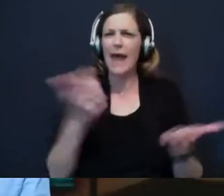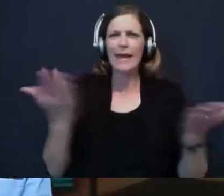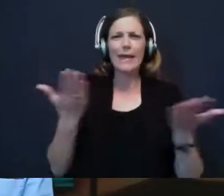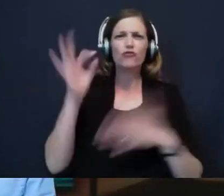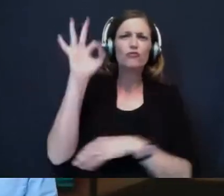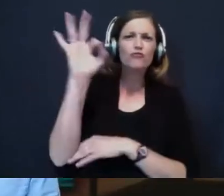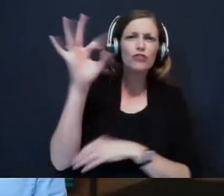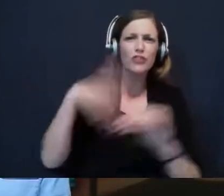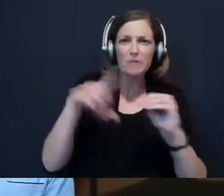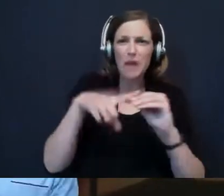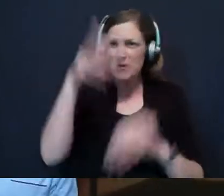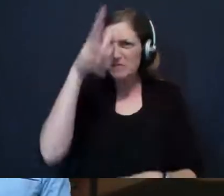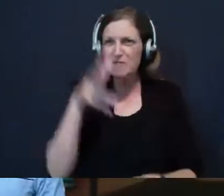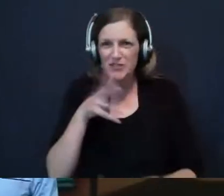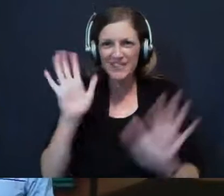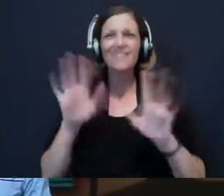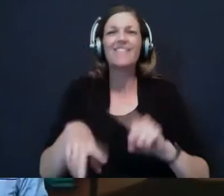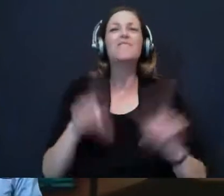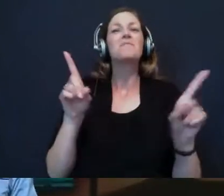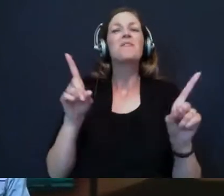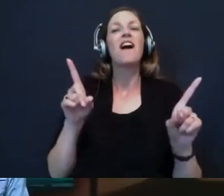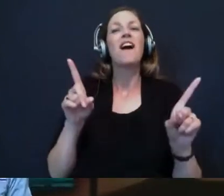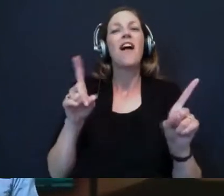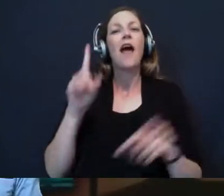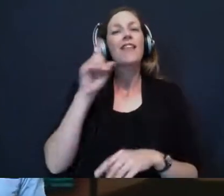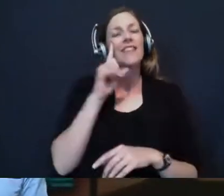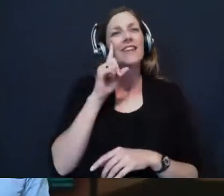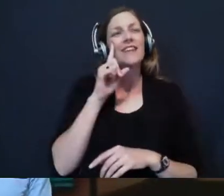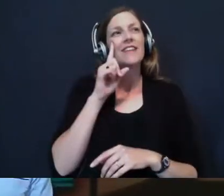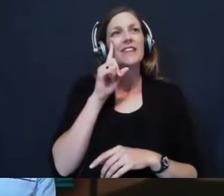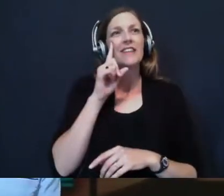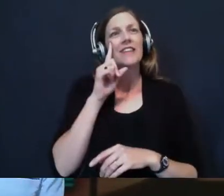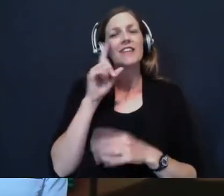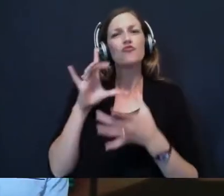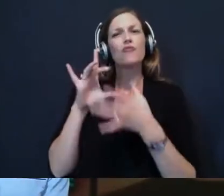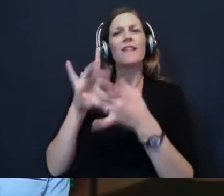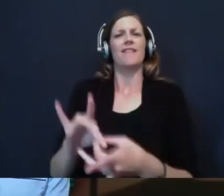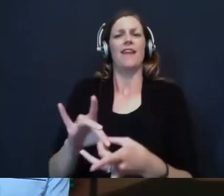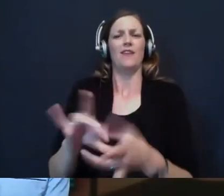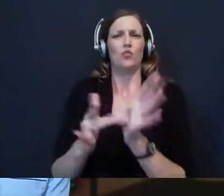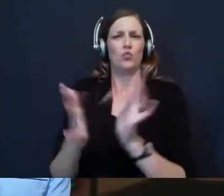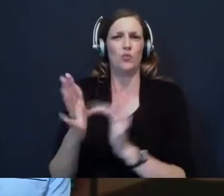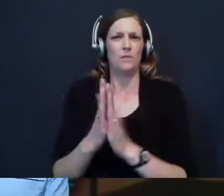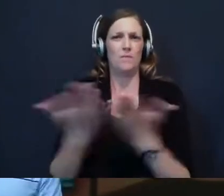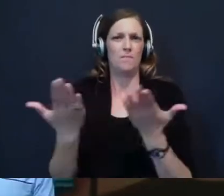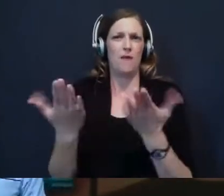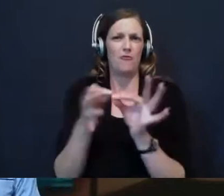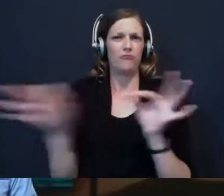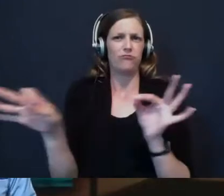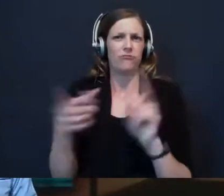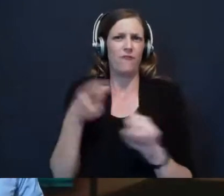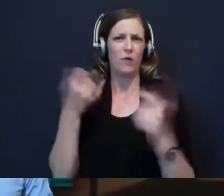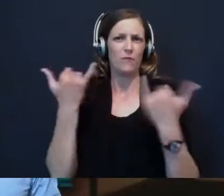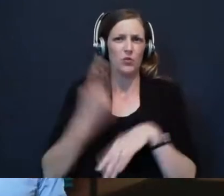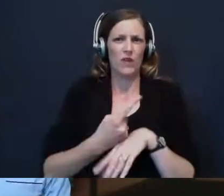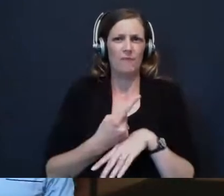about parenting this morning, but I do think it has something to do with the text that we're going to be looking at today. So let's go ahead and